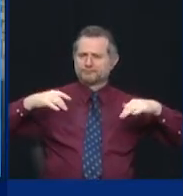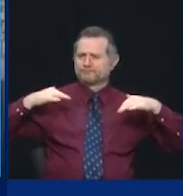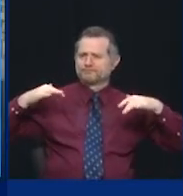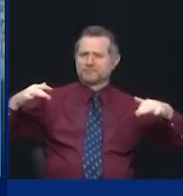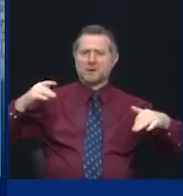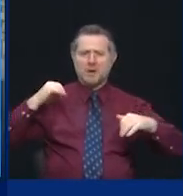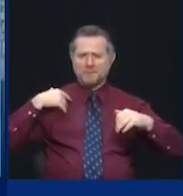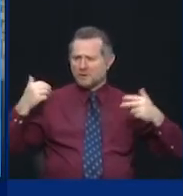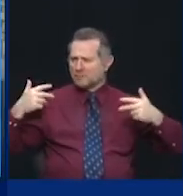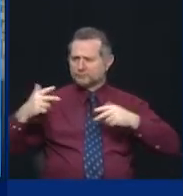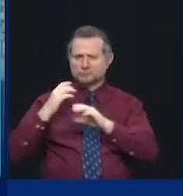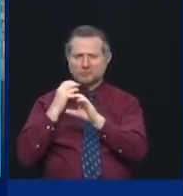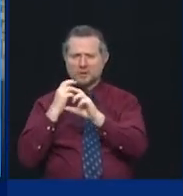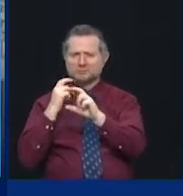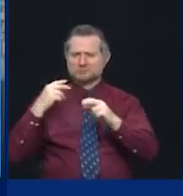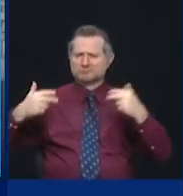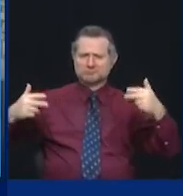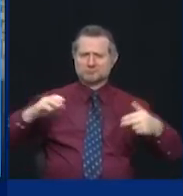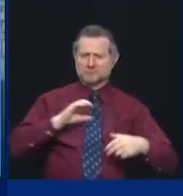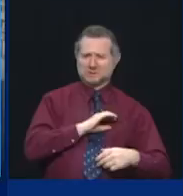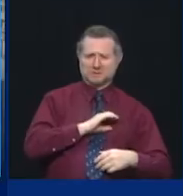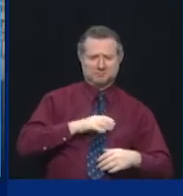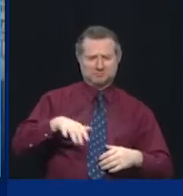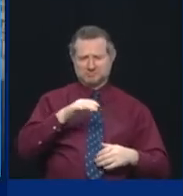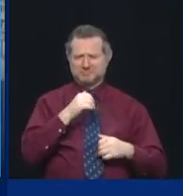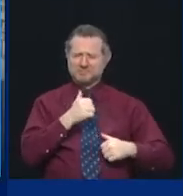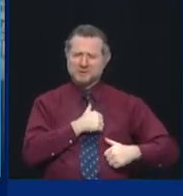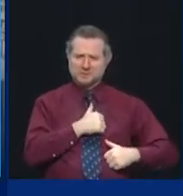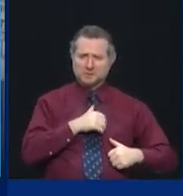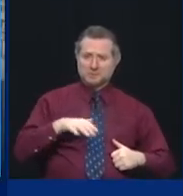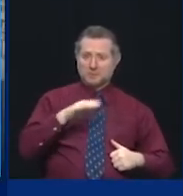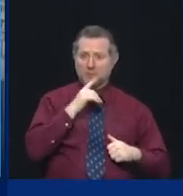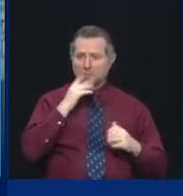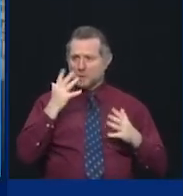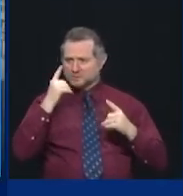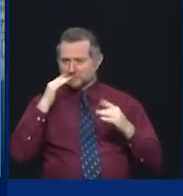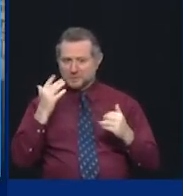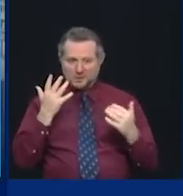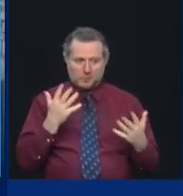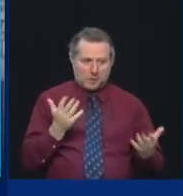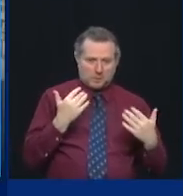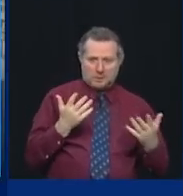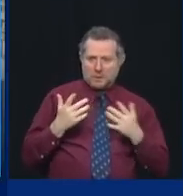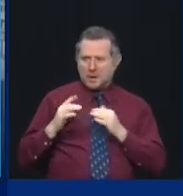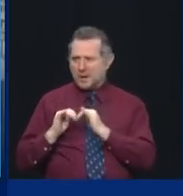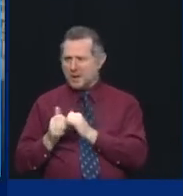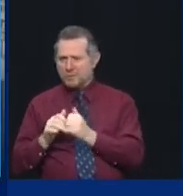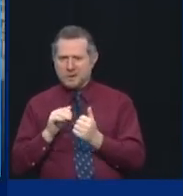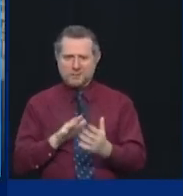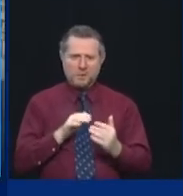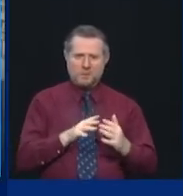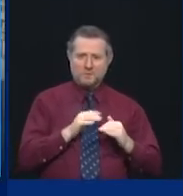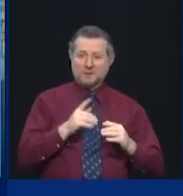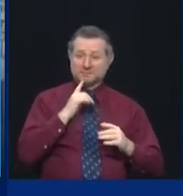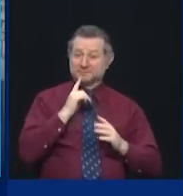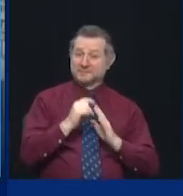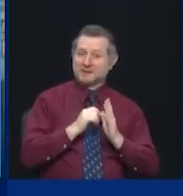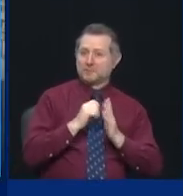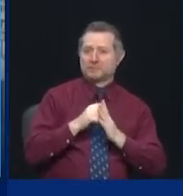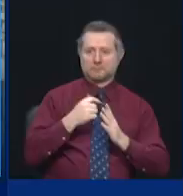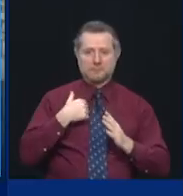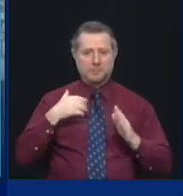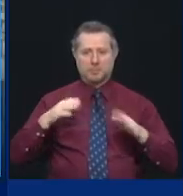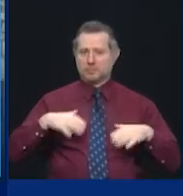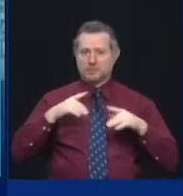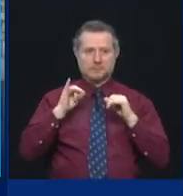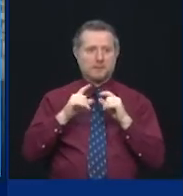nobody knowing what we were dealing with with COVID, nobody wearing masks at that time. It was